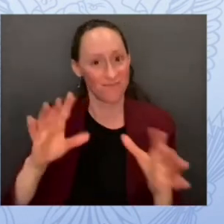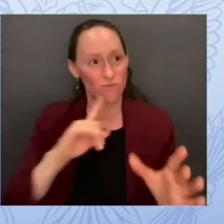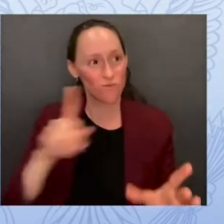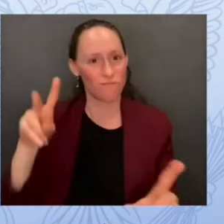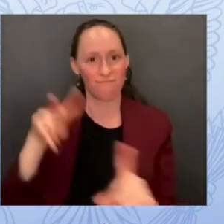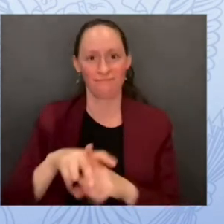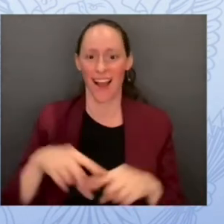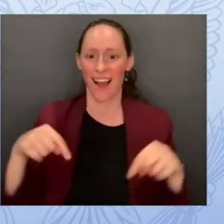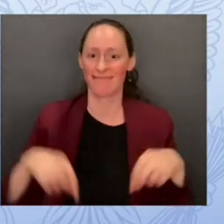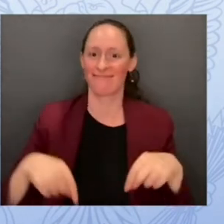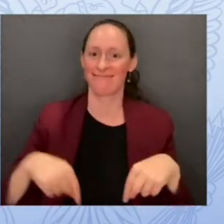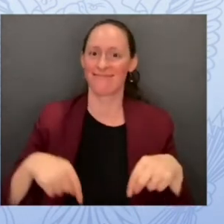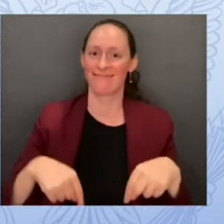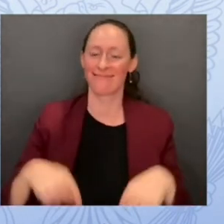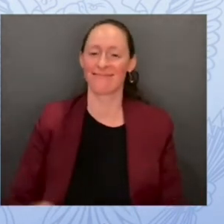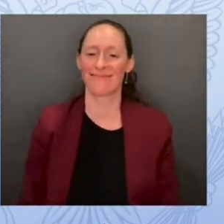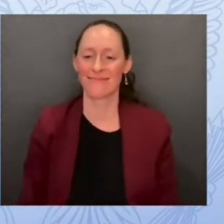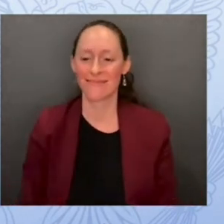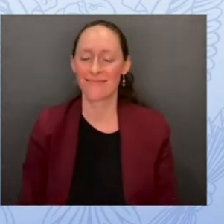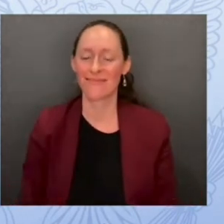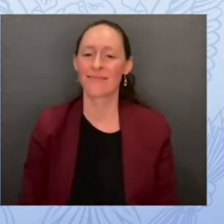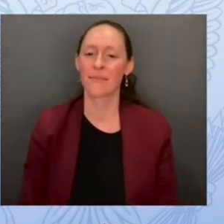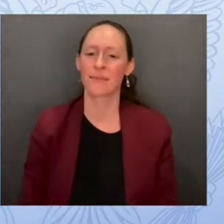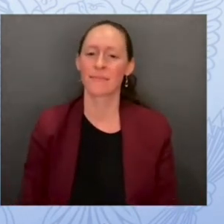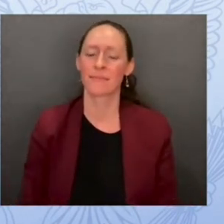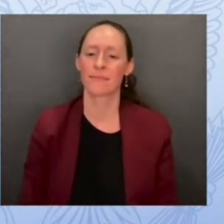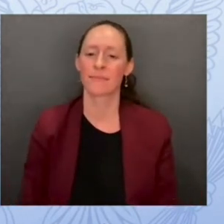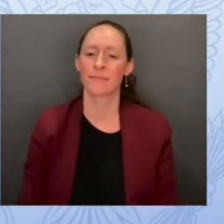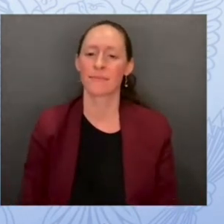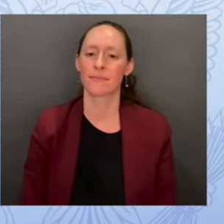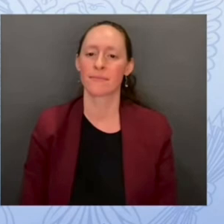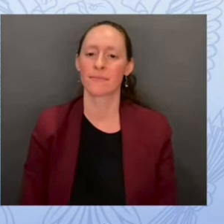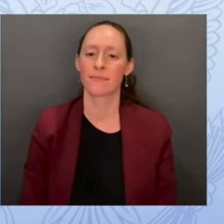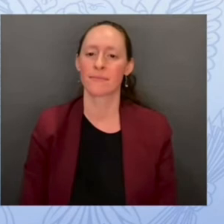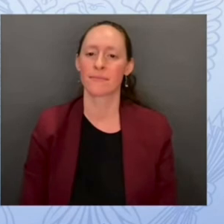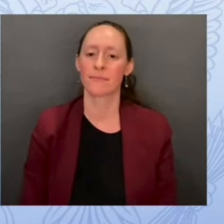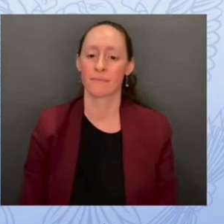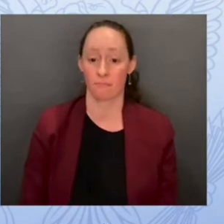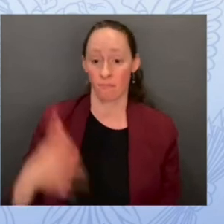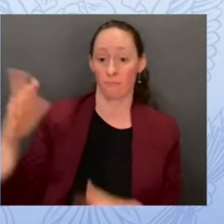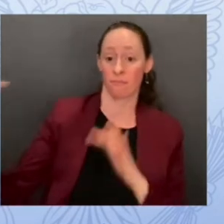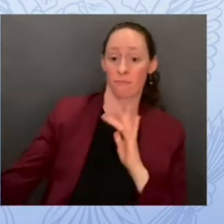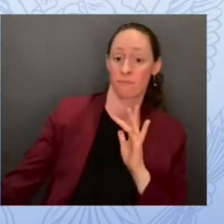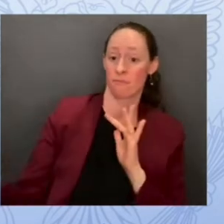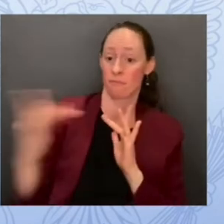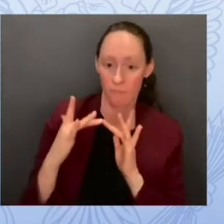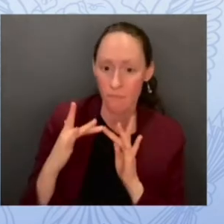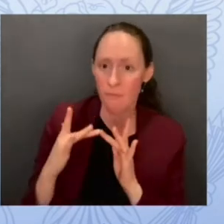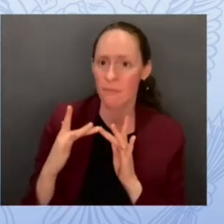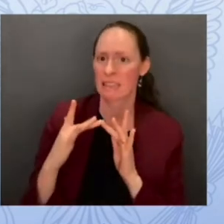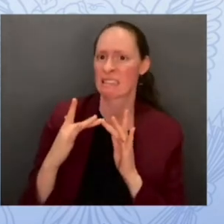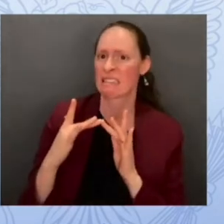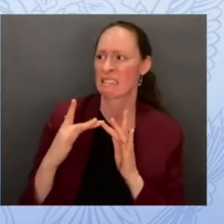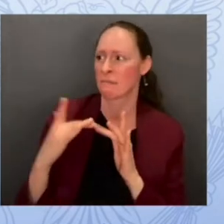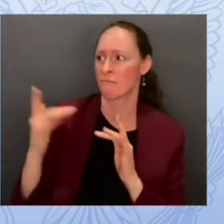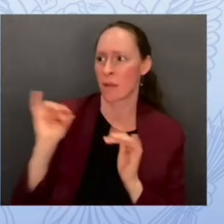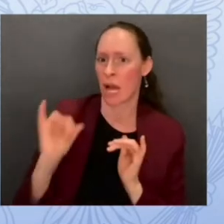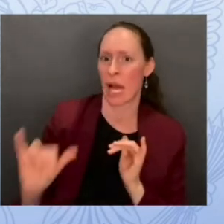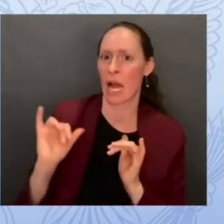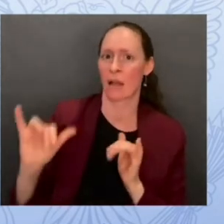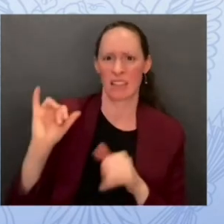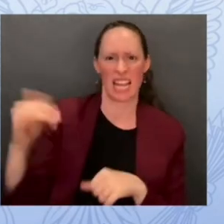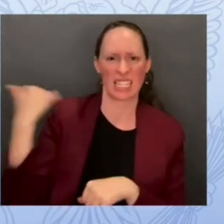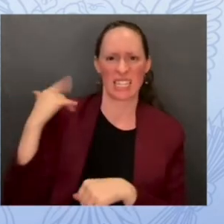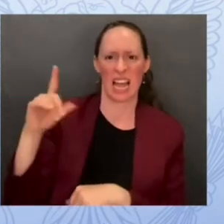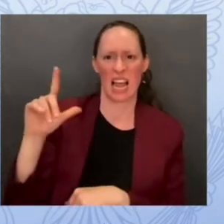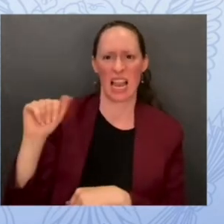galvanize for support when we got that phone call labor day weekend from superintendent carvalho as being a former superintendent in san diego